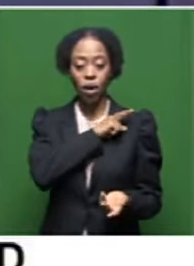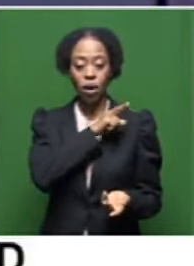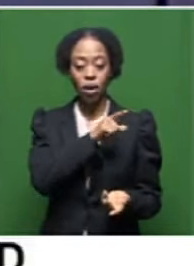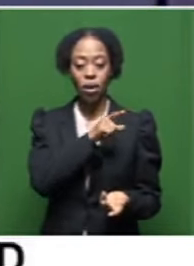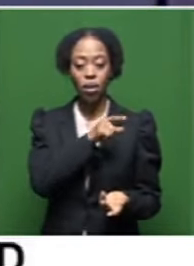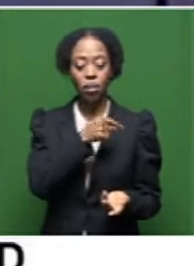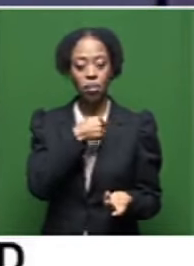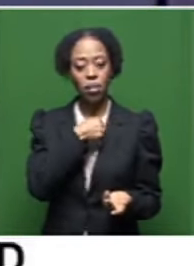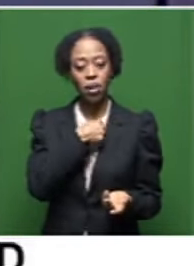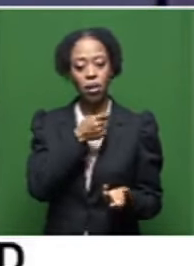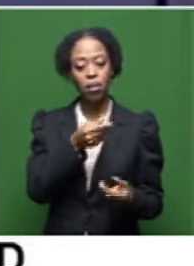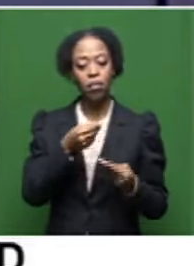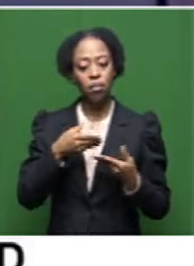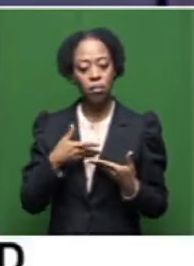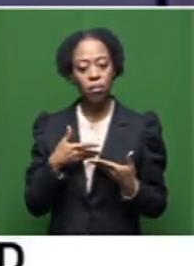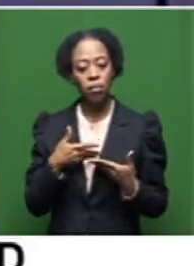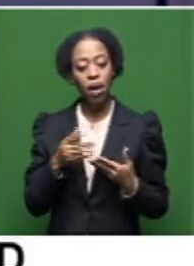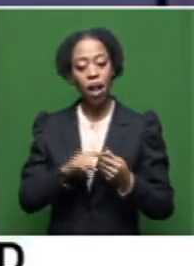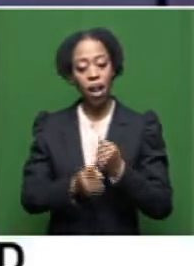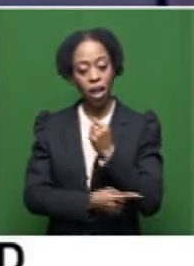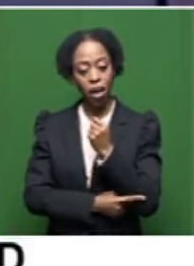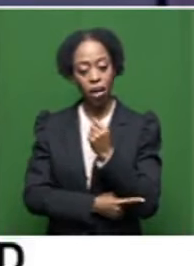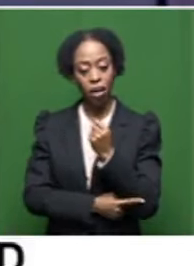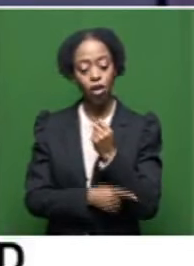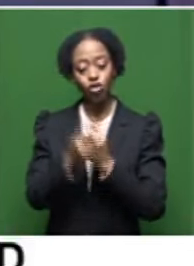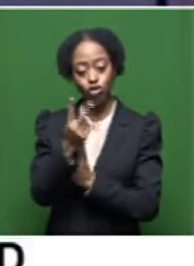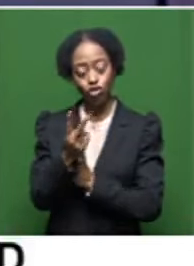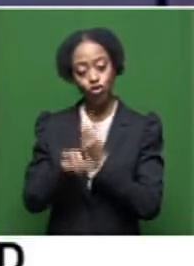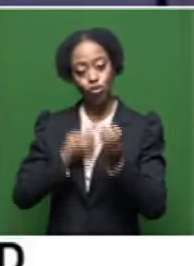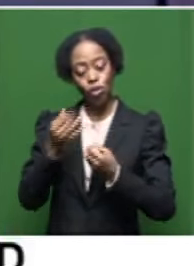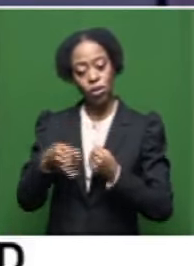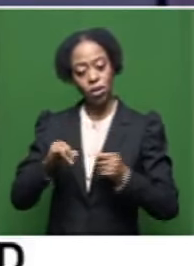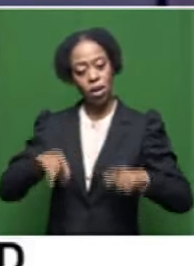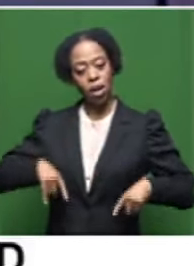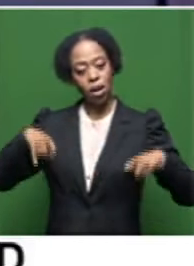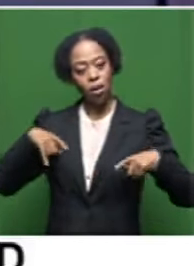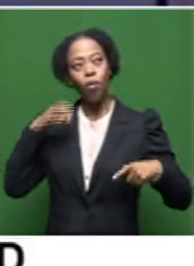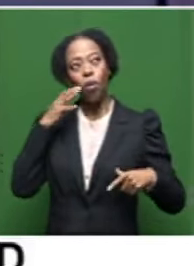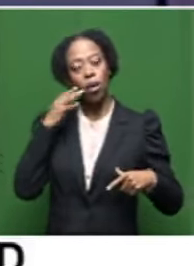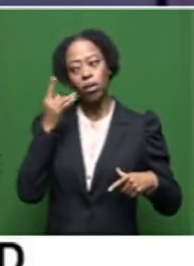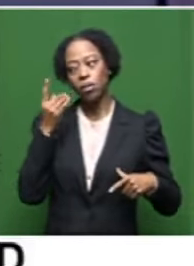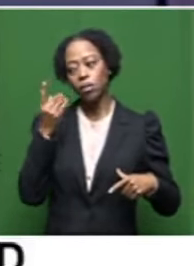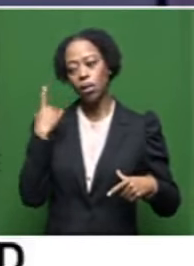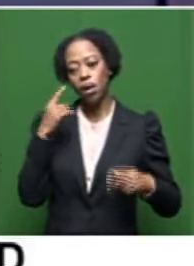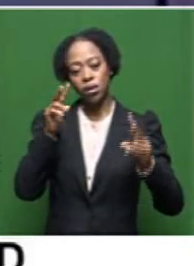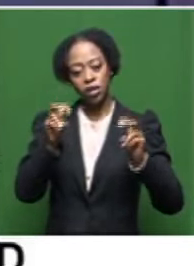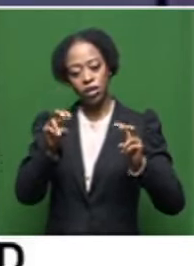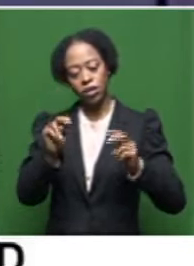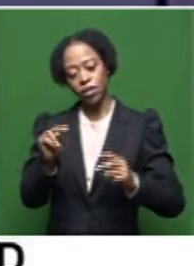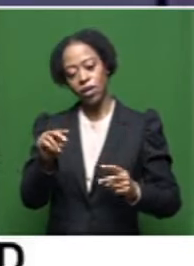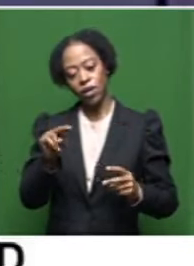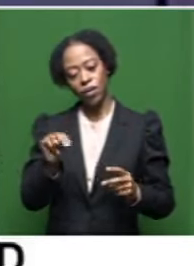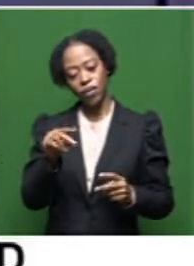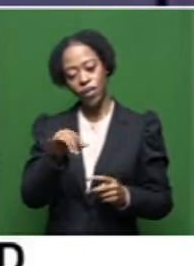his, probably his last two published poems, While You Are Still Alive, in the last issue of In Biza Journal.